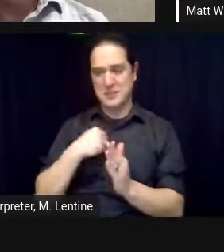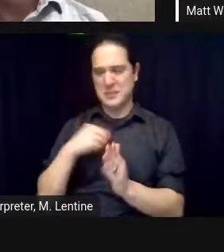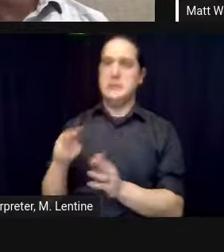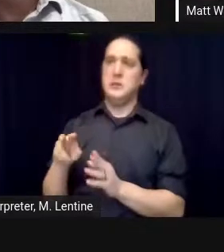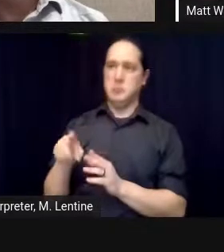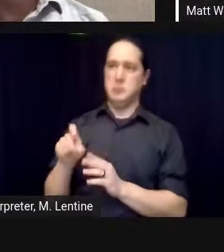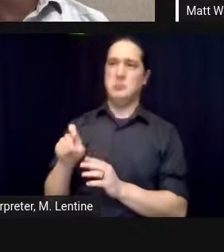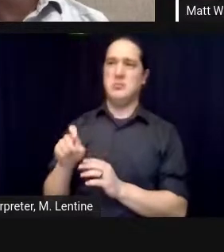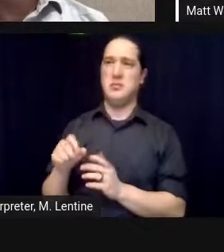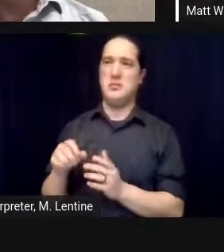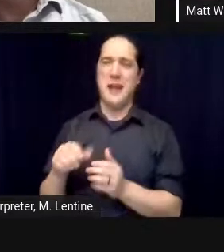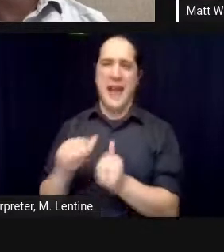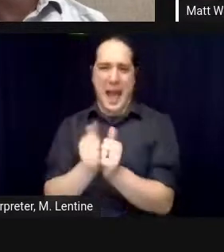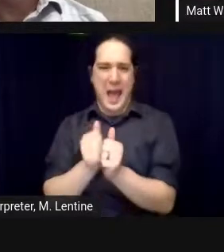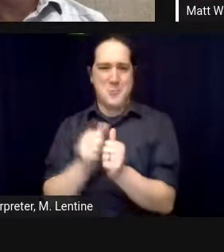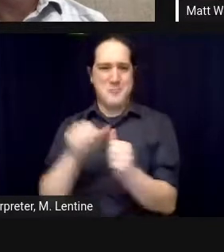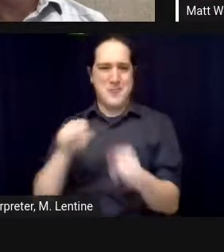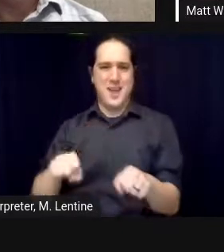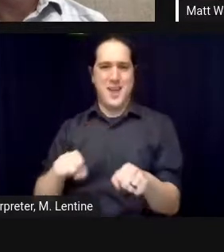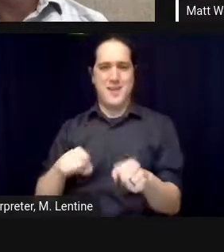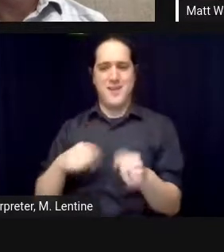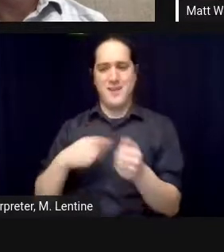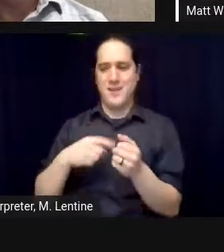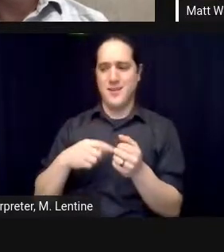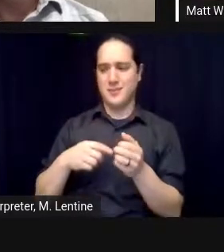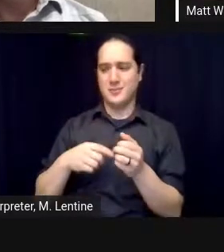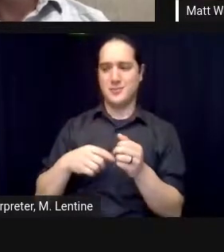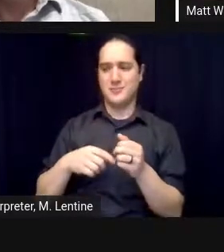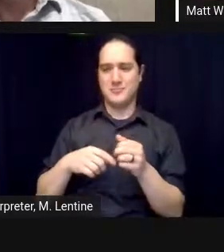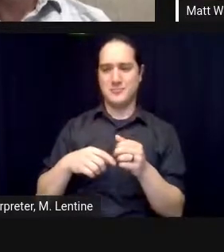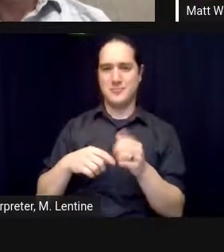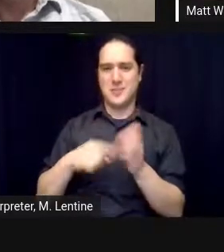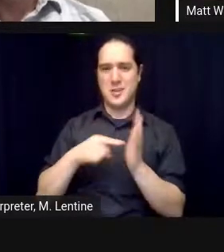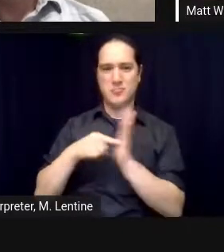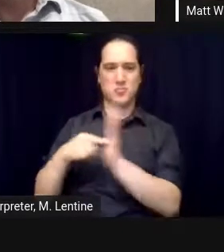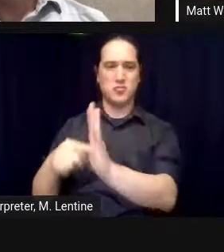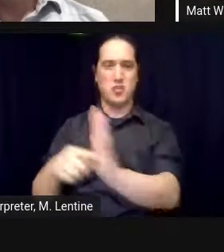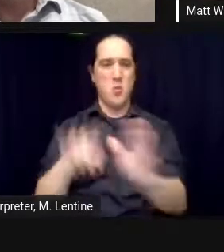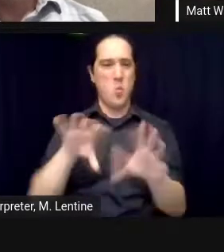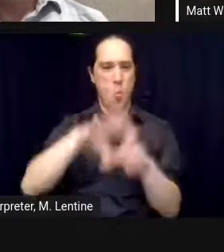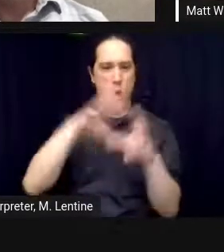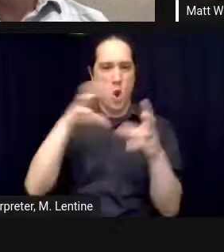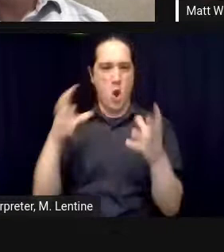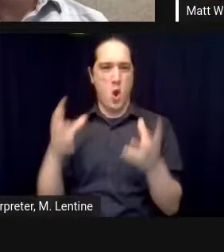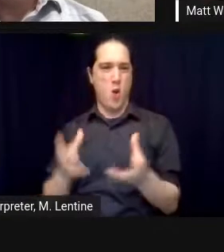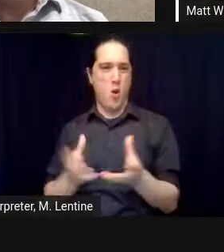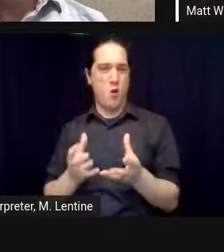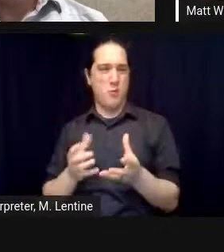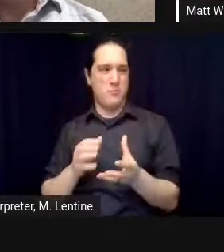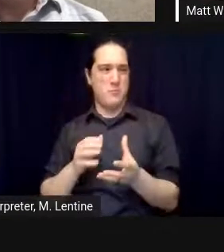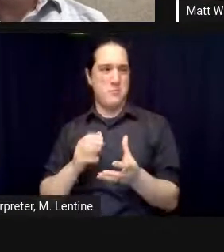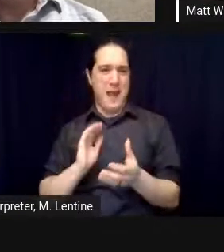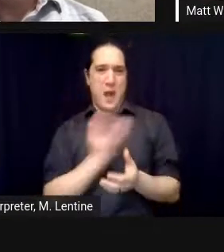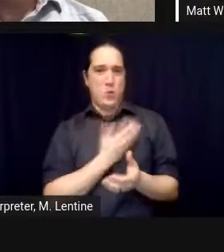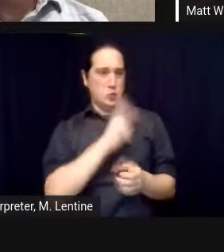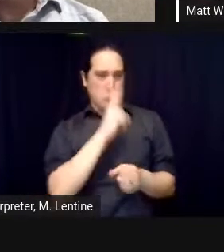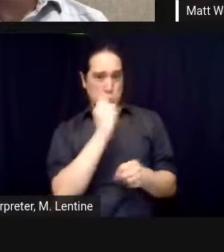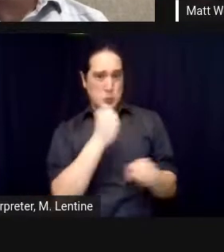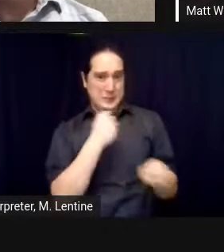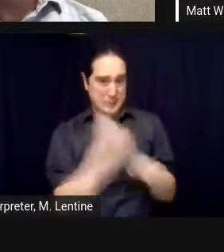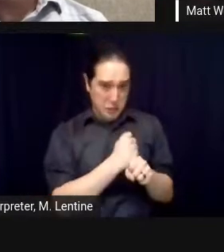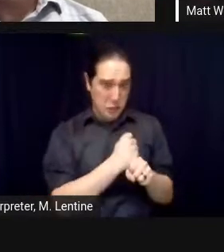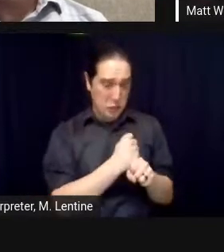operating there was no operating manual i'm sorry i'm gonna have to leave in a few minutes there was no operating manual of how to be a